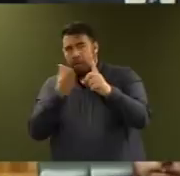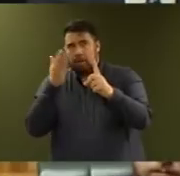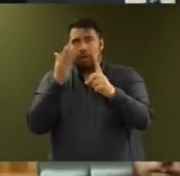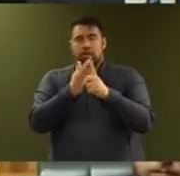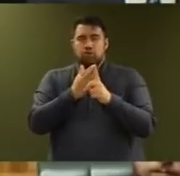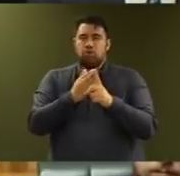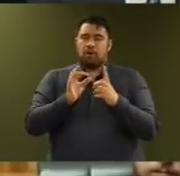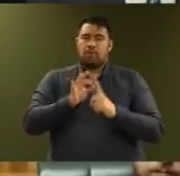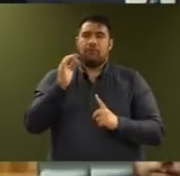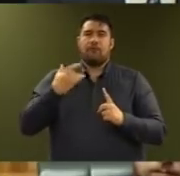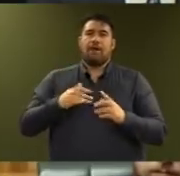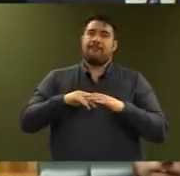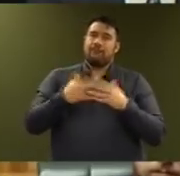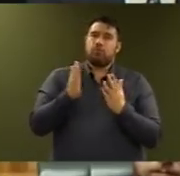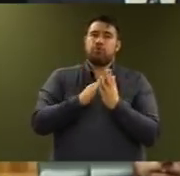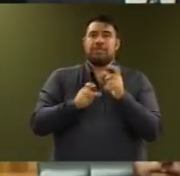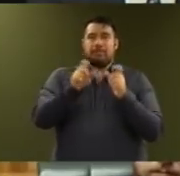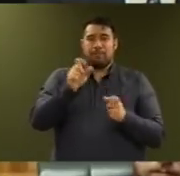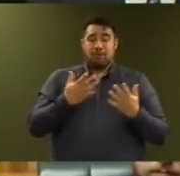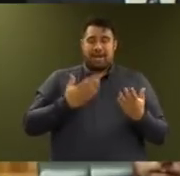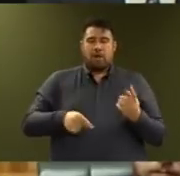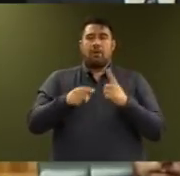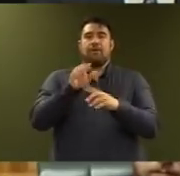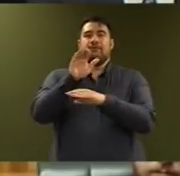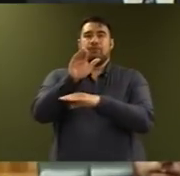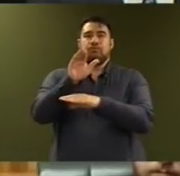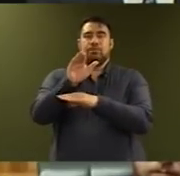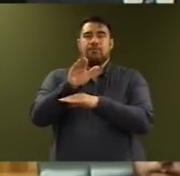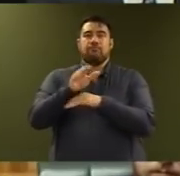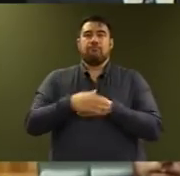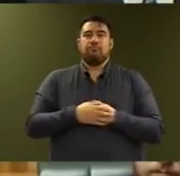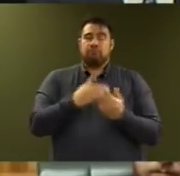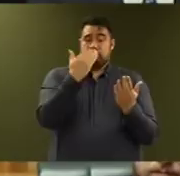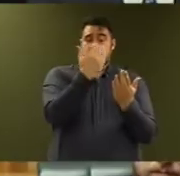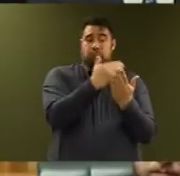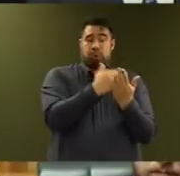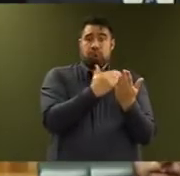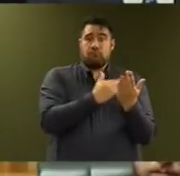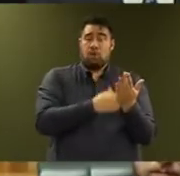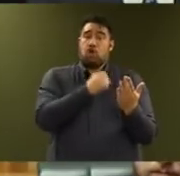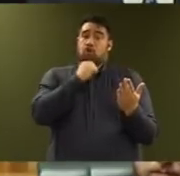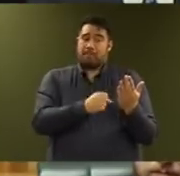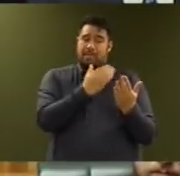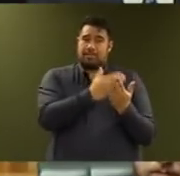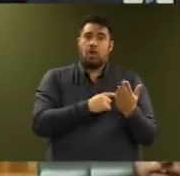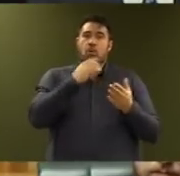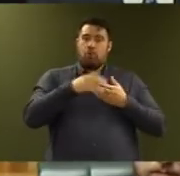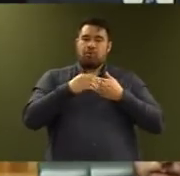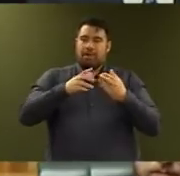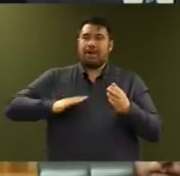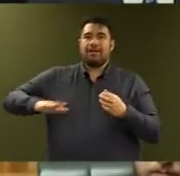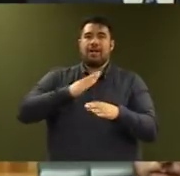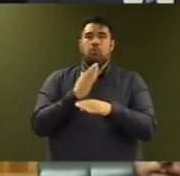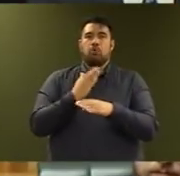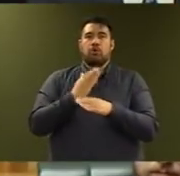across future generations. Our agreed commitments will be our guiding force across this term of government and they will be